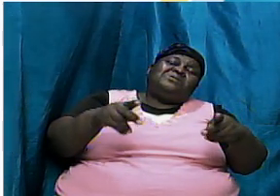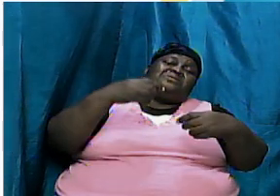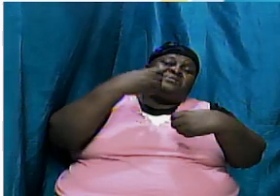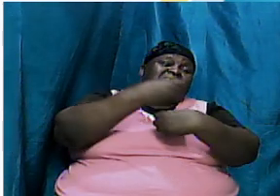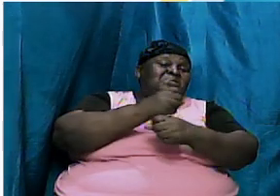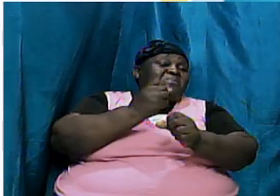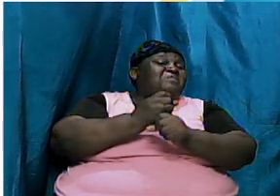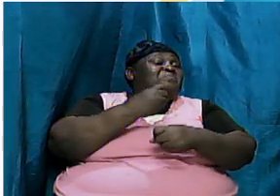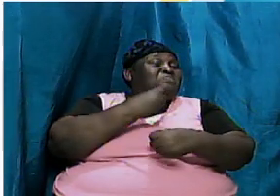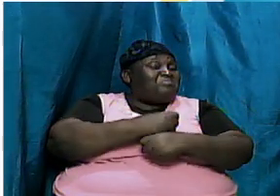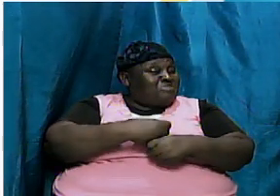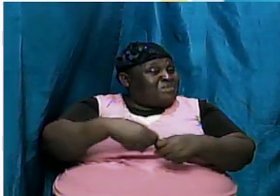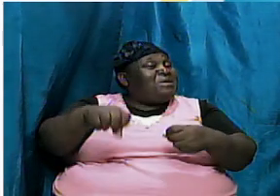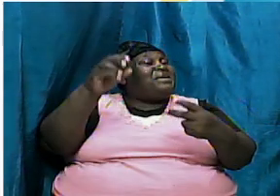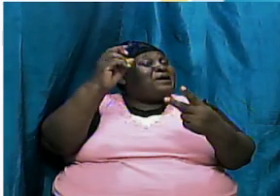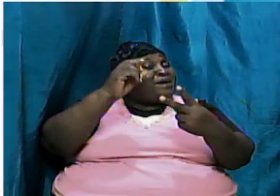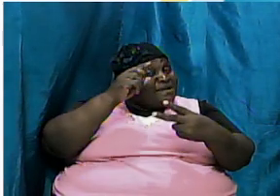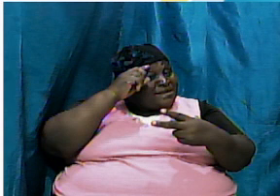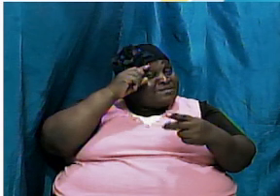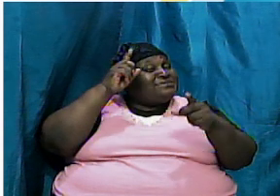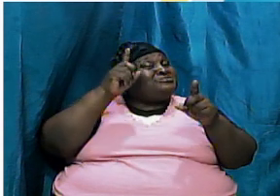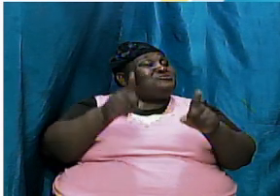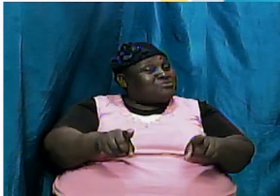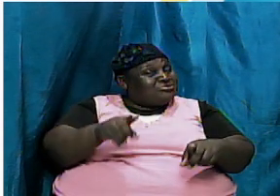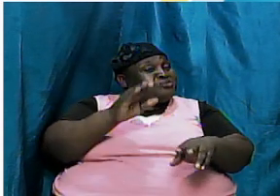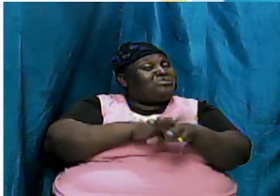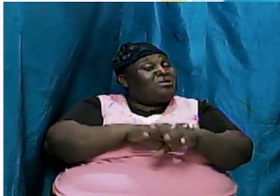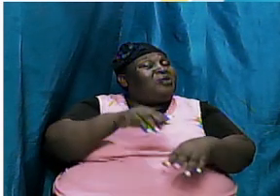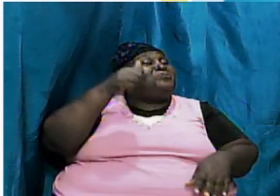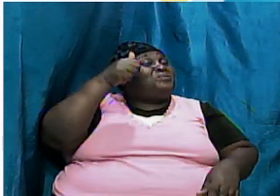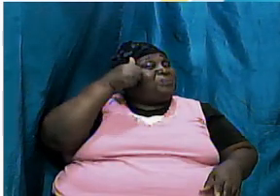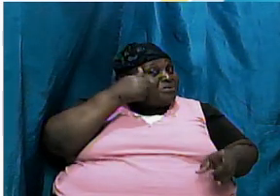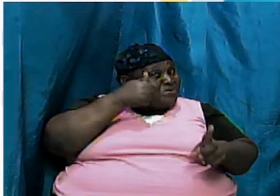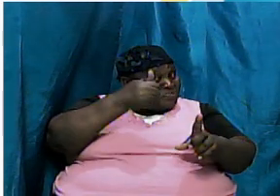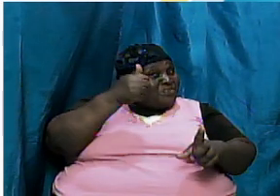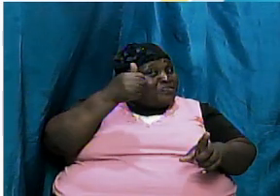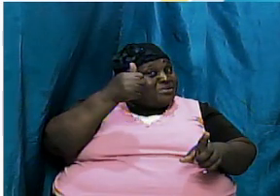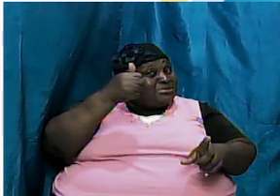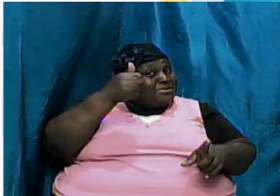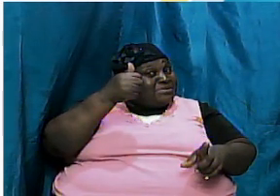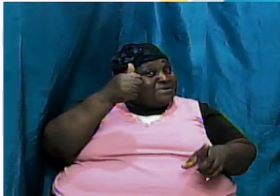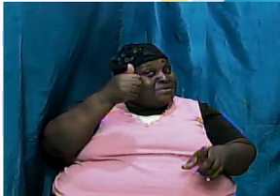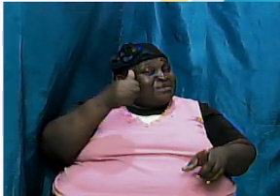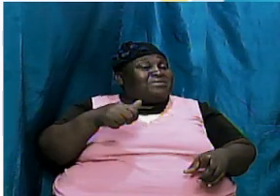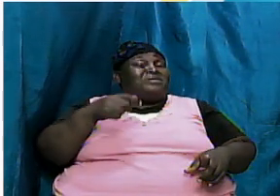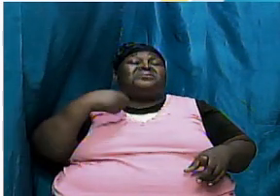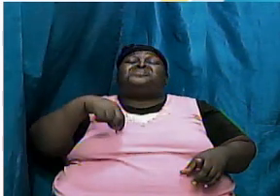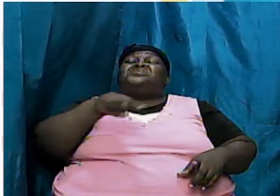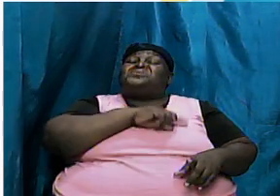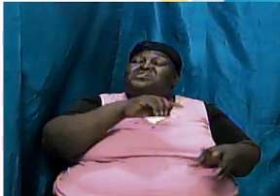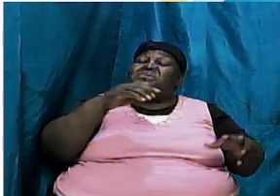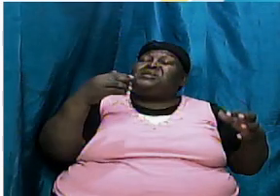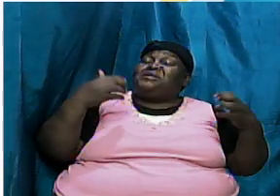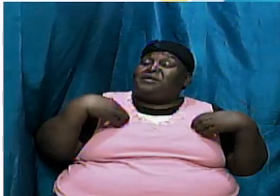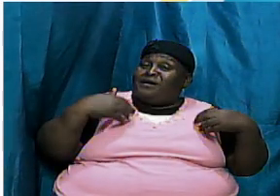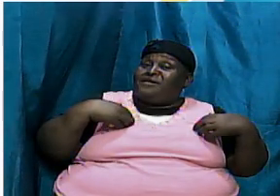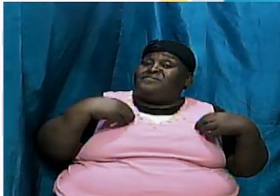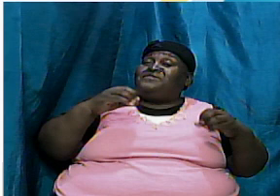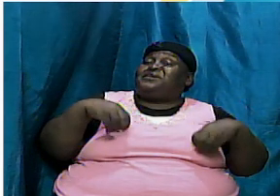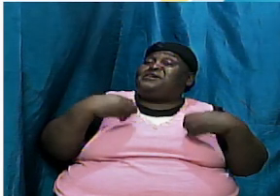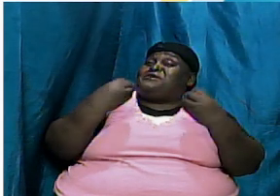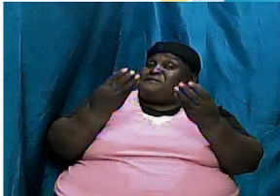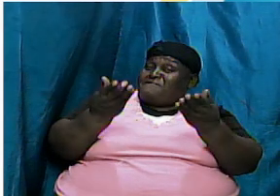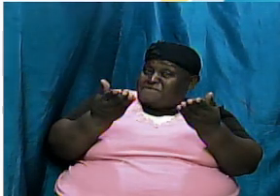make a decision on our own we have been given the opportunity